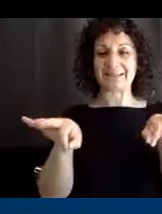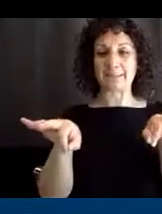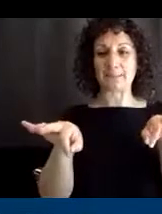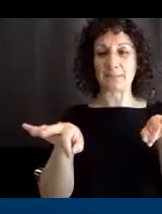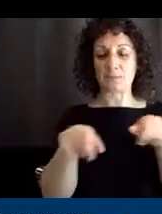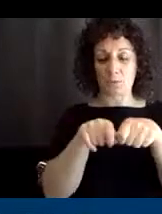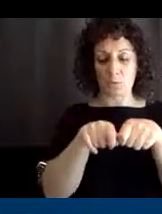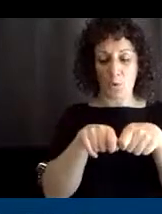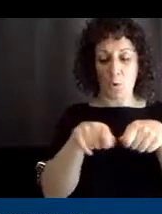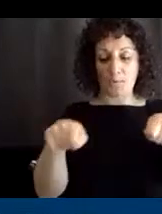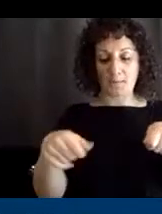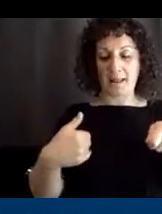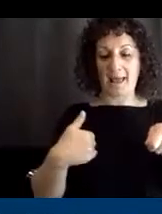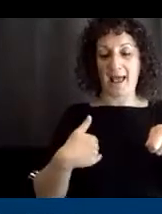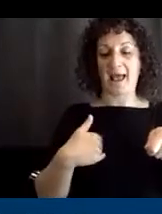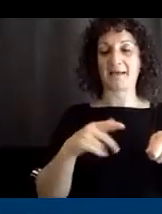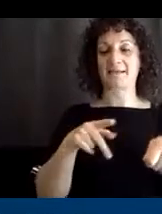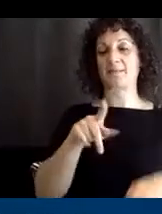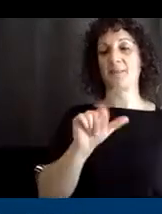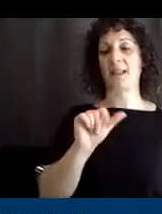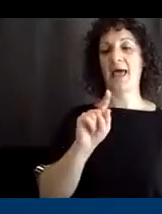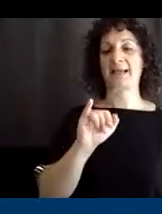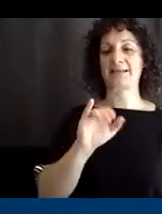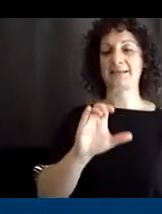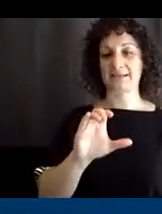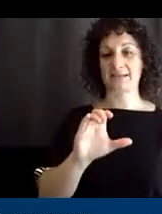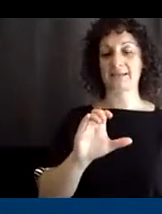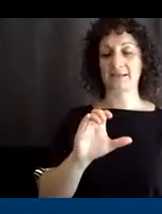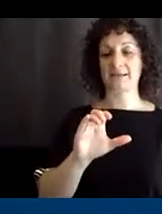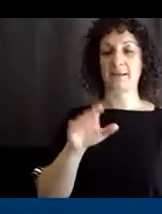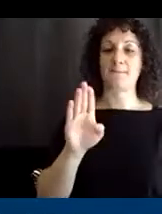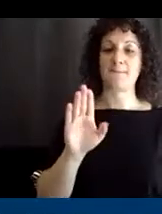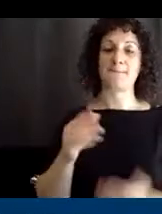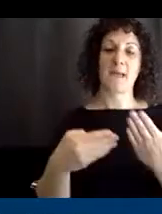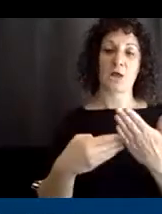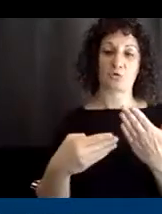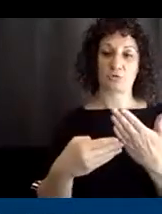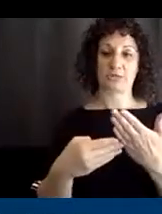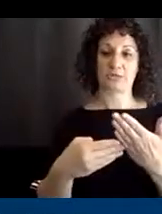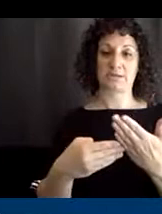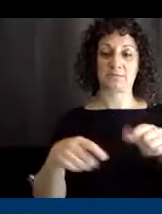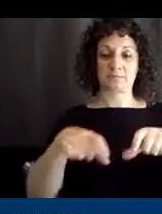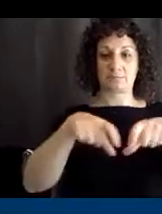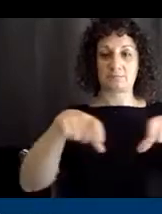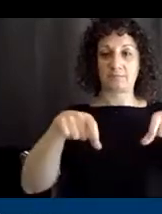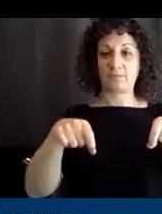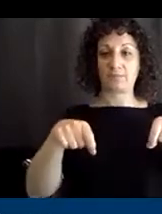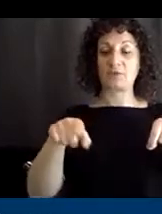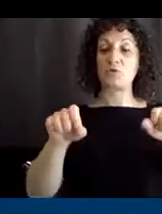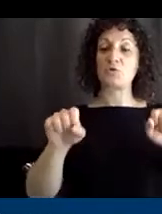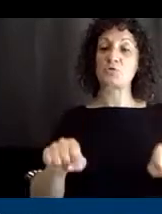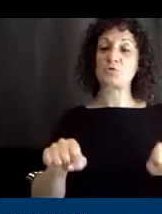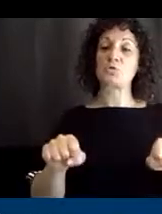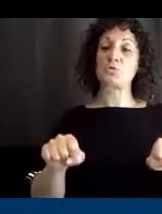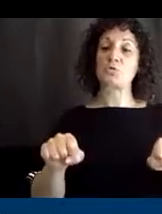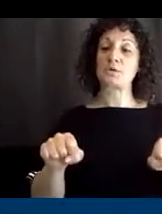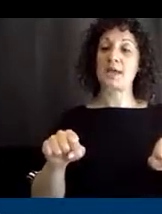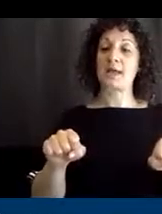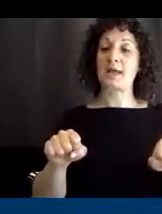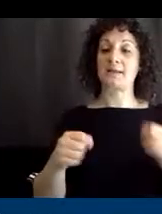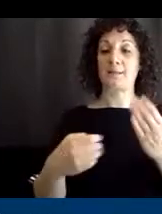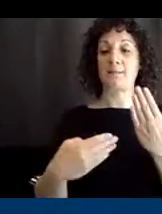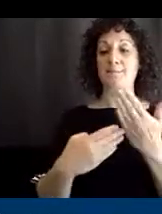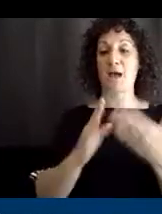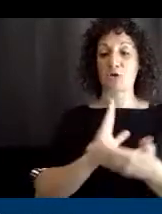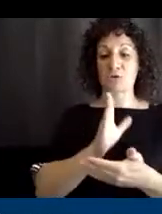has that plastic battery pouch. And you can open that up and slip one of the battery interrupters